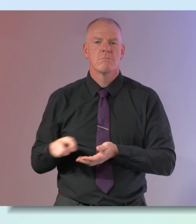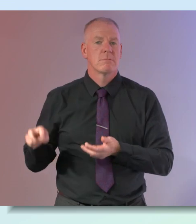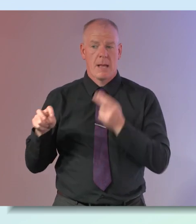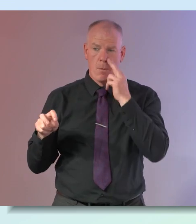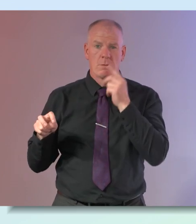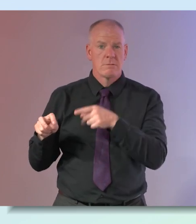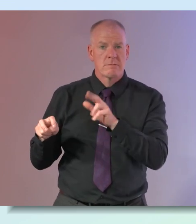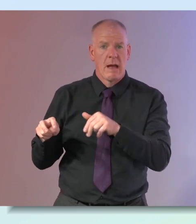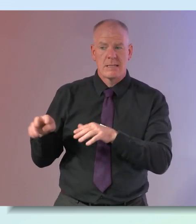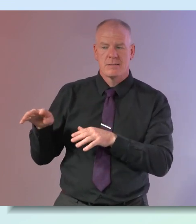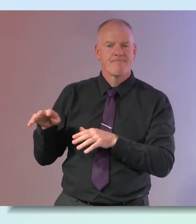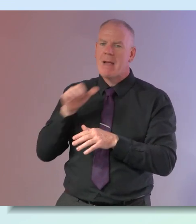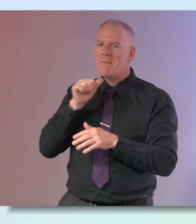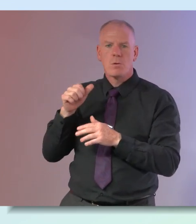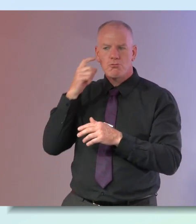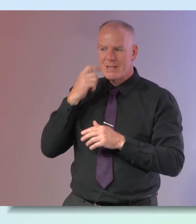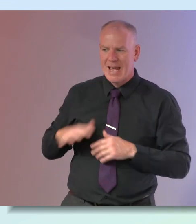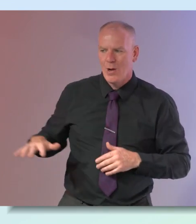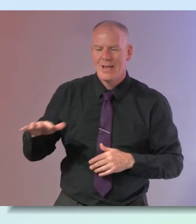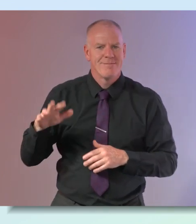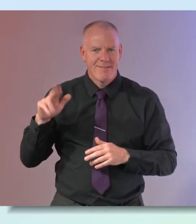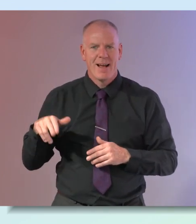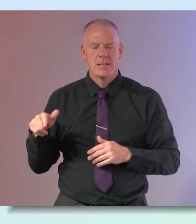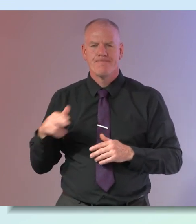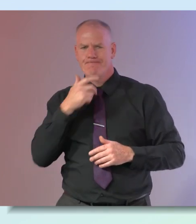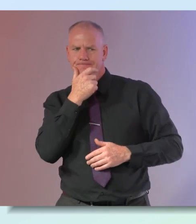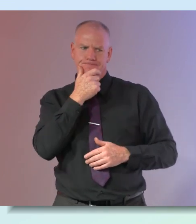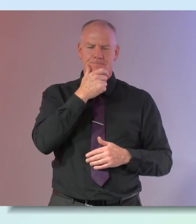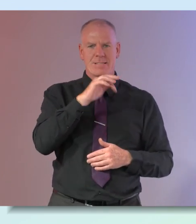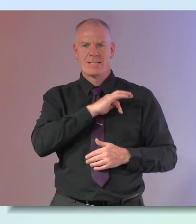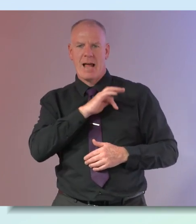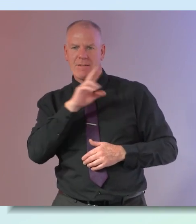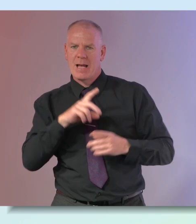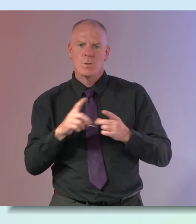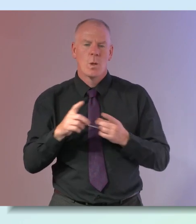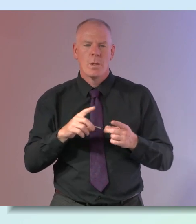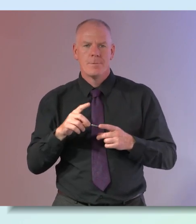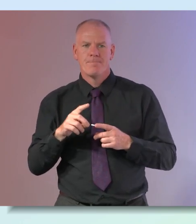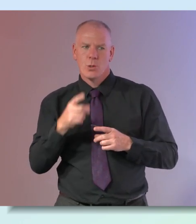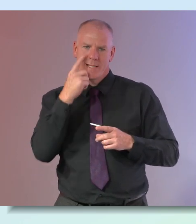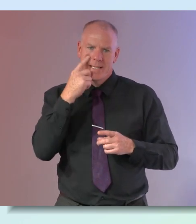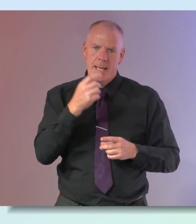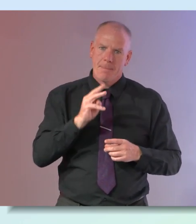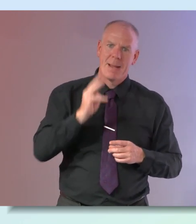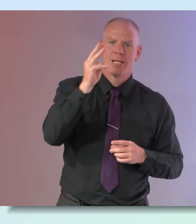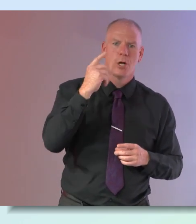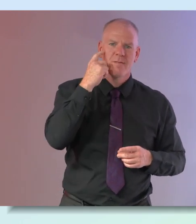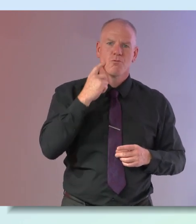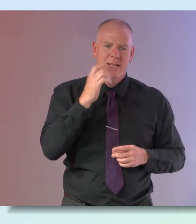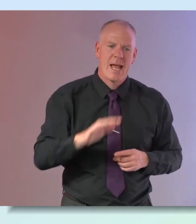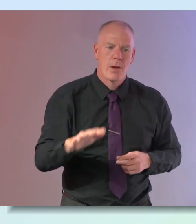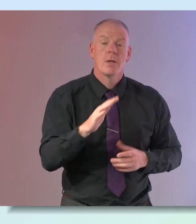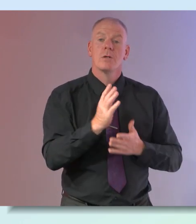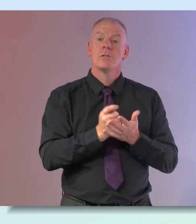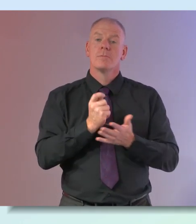neighborhood or their neighborhood may not have a lot of green space so we can think about what can you do to look at pictures of green space you know sometimes those